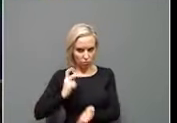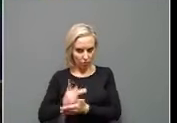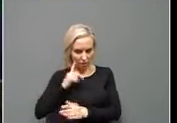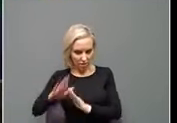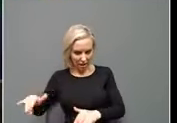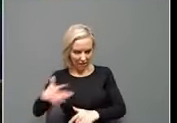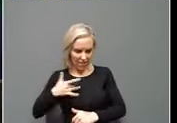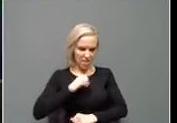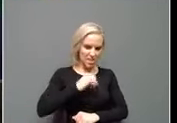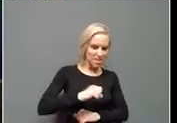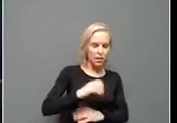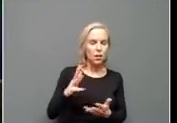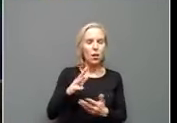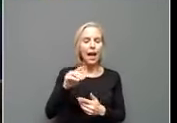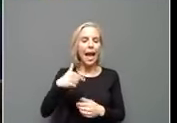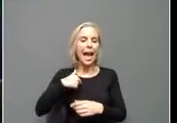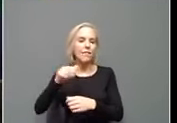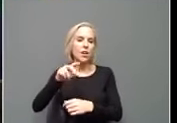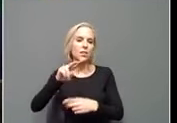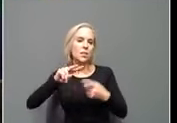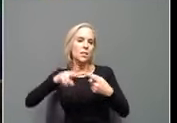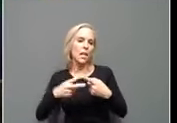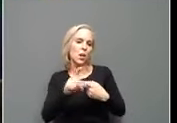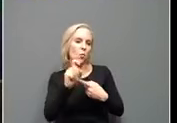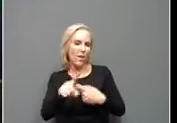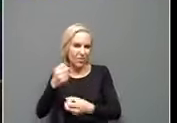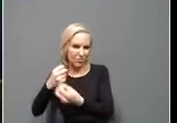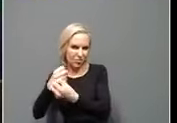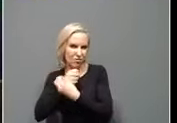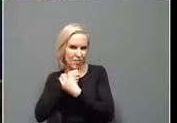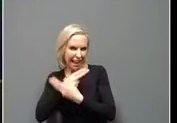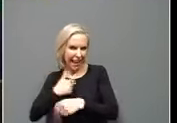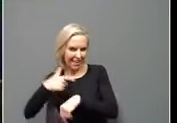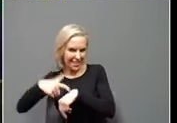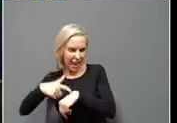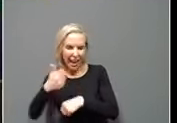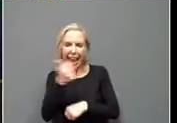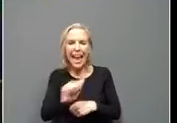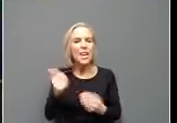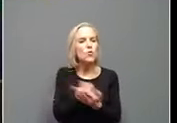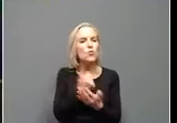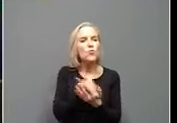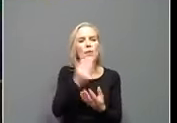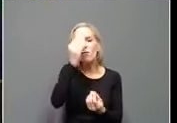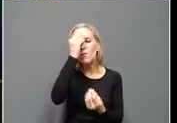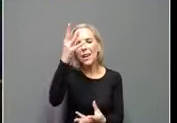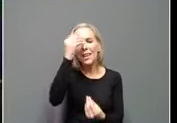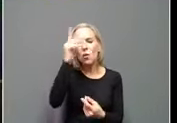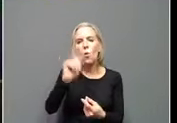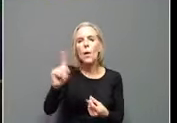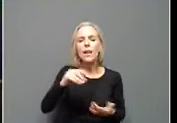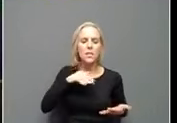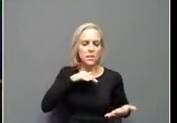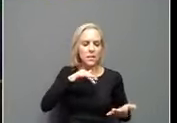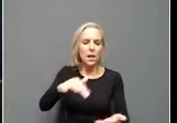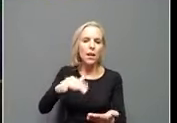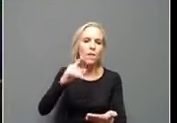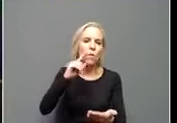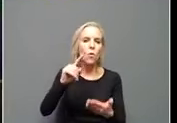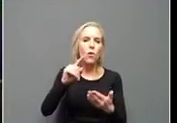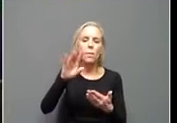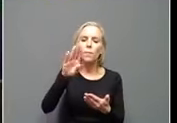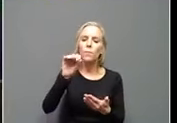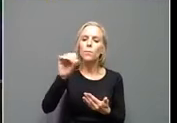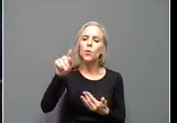if Dr. Stock has time, uh, do we have any new information on where the studies are on booster shots? Thank you.